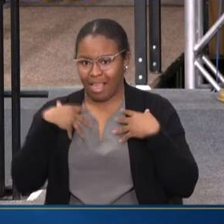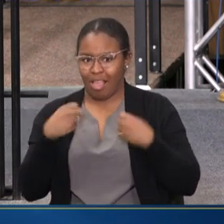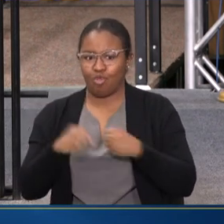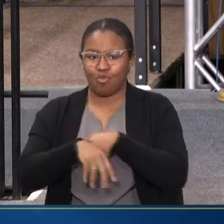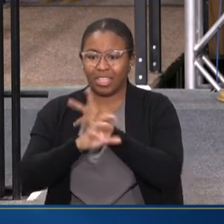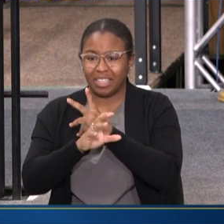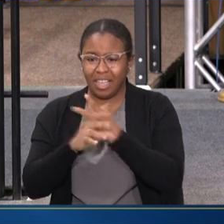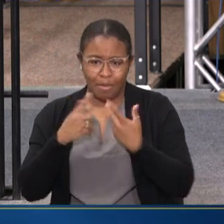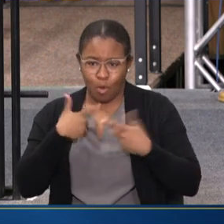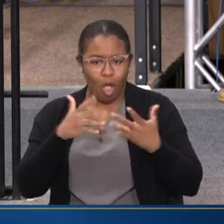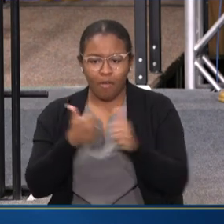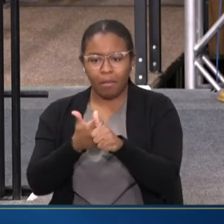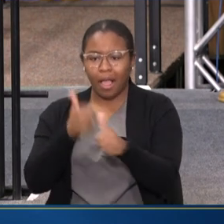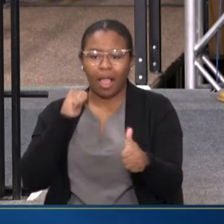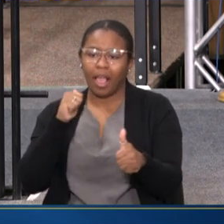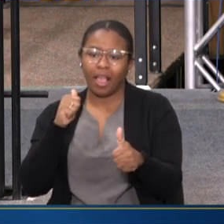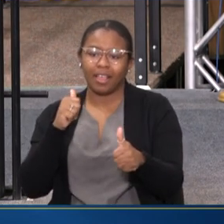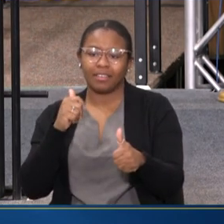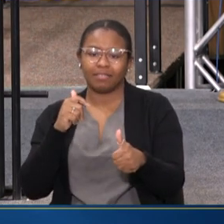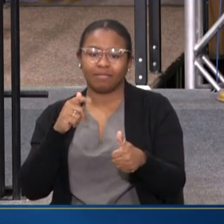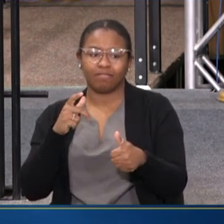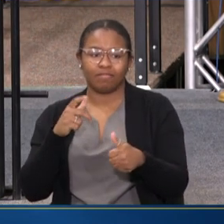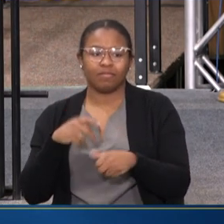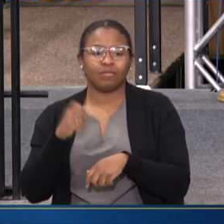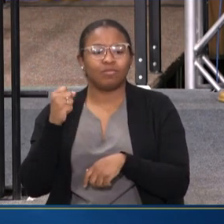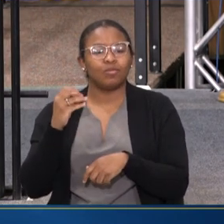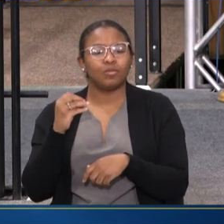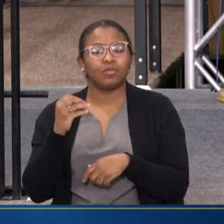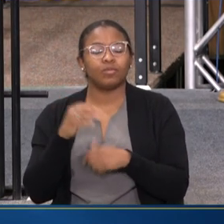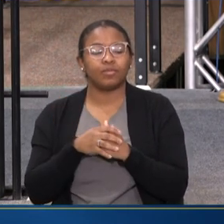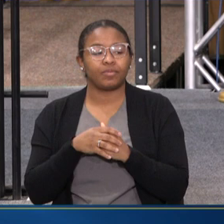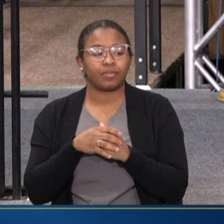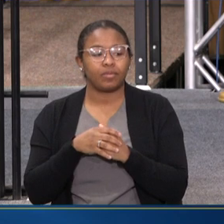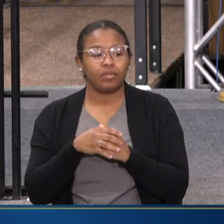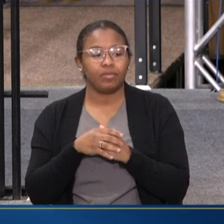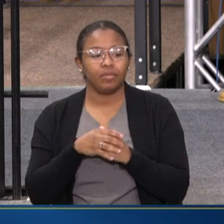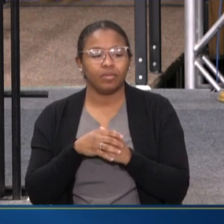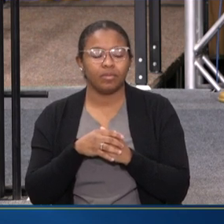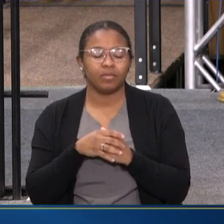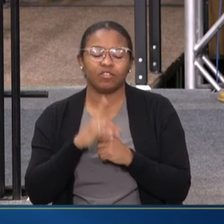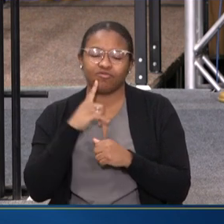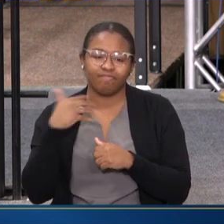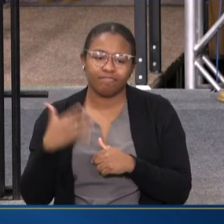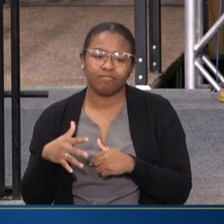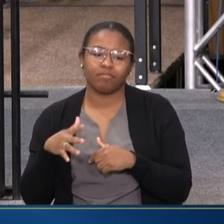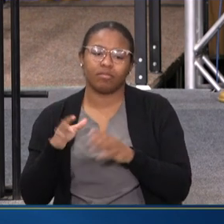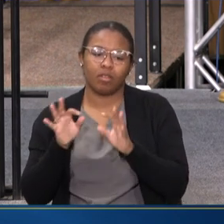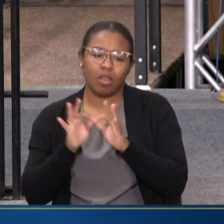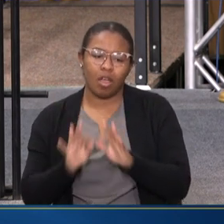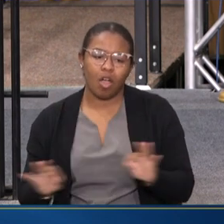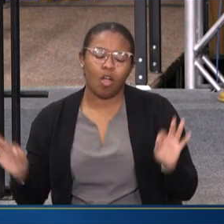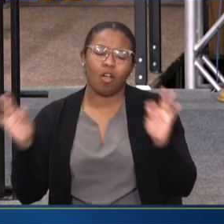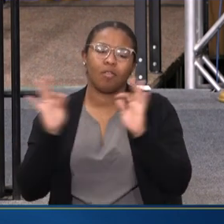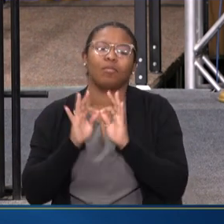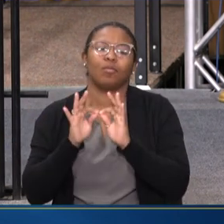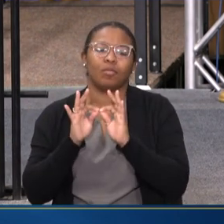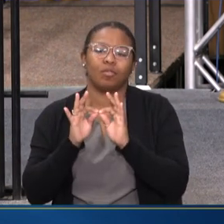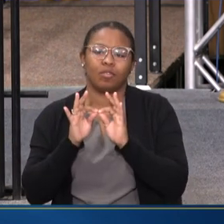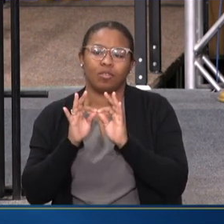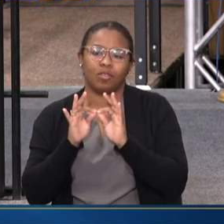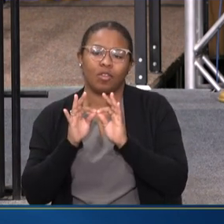WE'RE ALREADY BEHIND. AND SO IT IS SO IMPORTANT, IT IS INDISPENSABLE